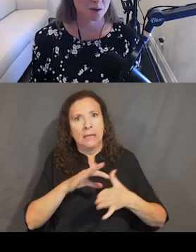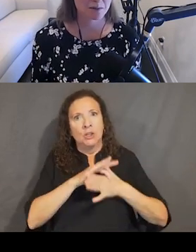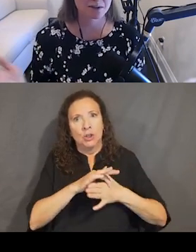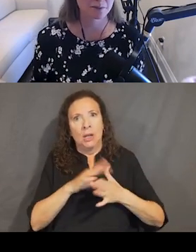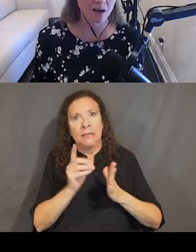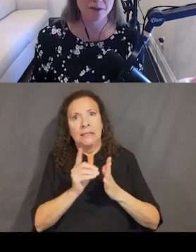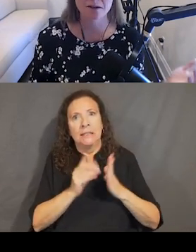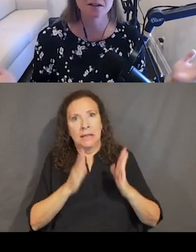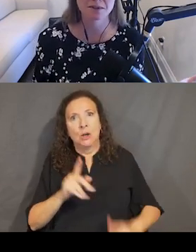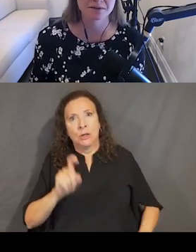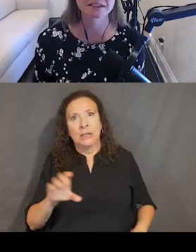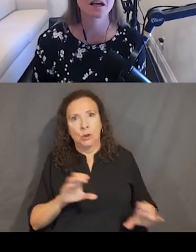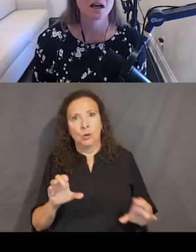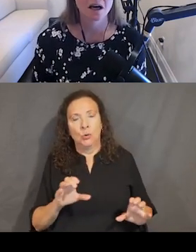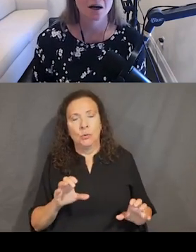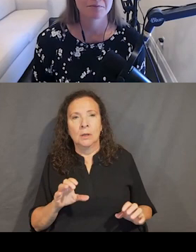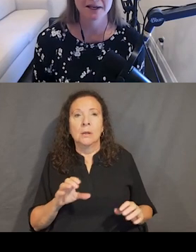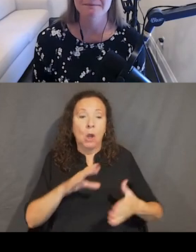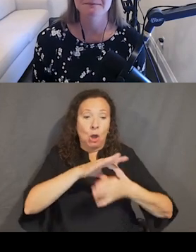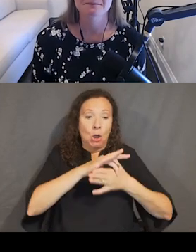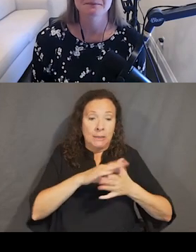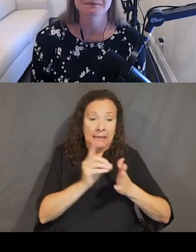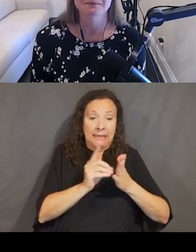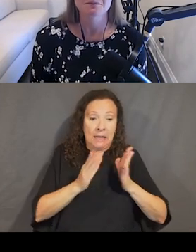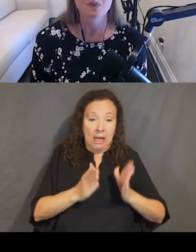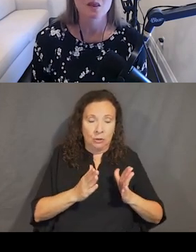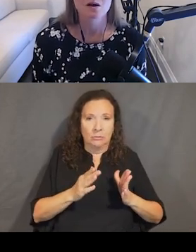a misnomer. should be author. Same difference. But yeah.